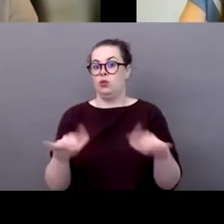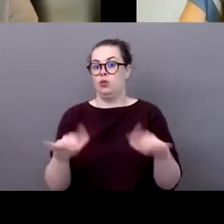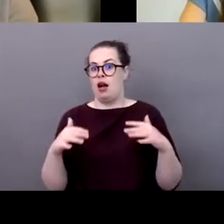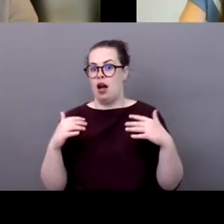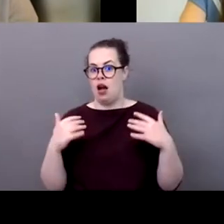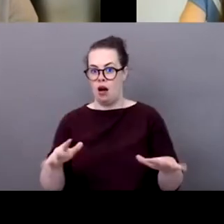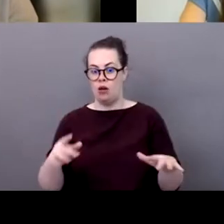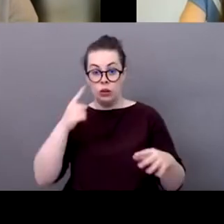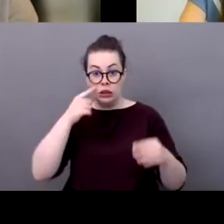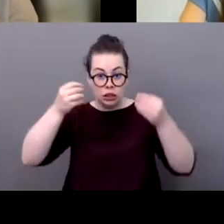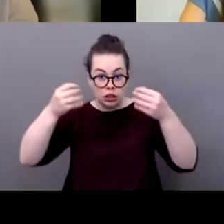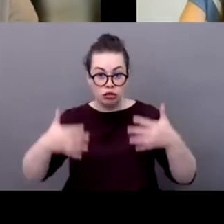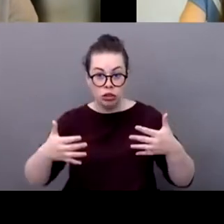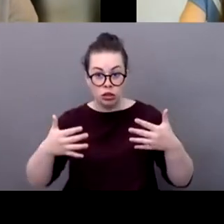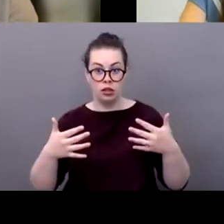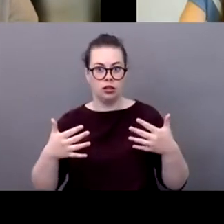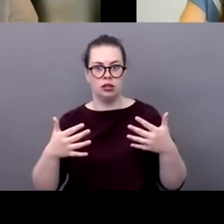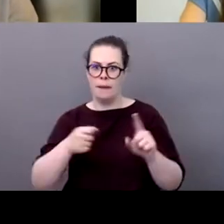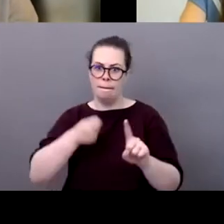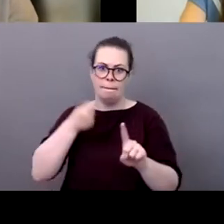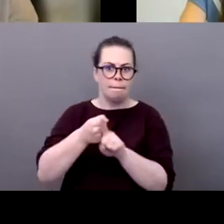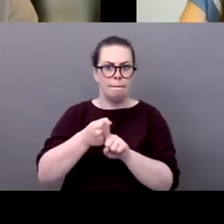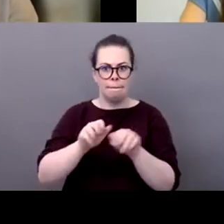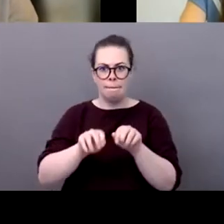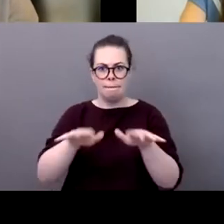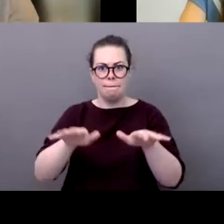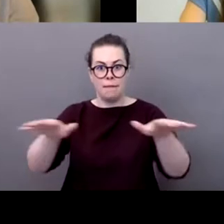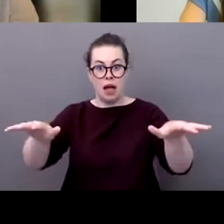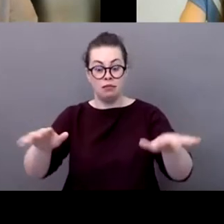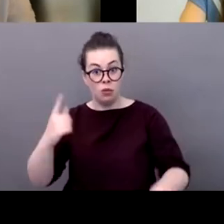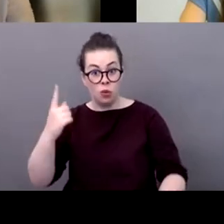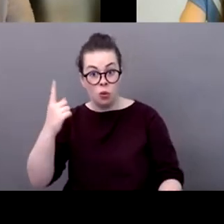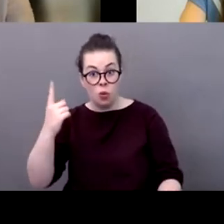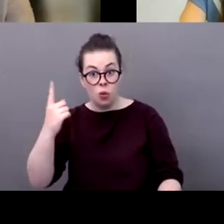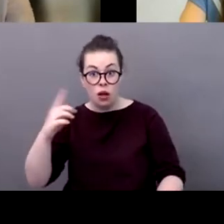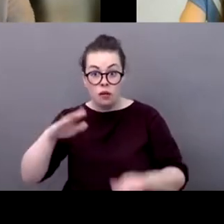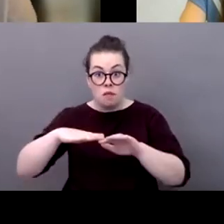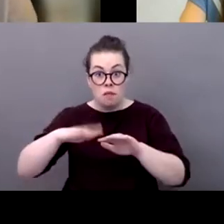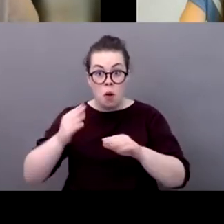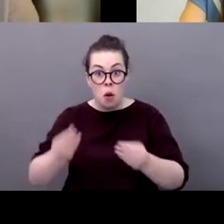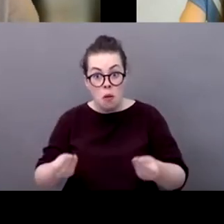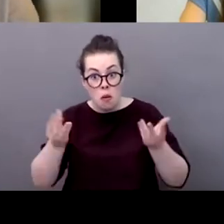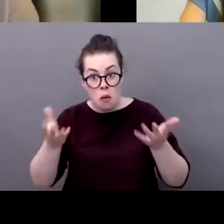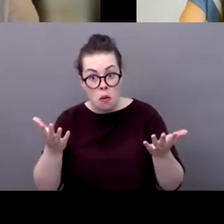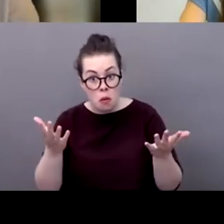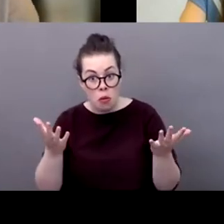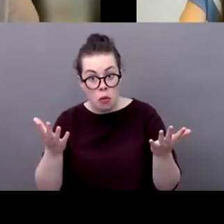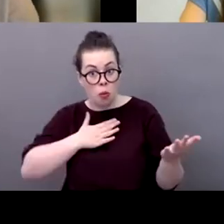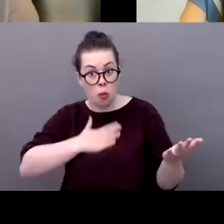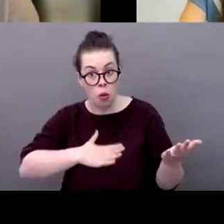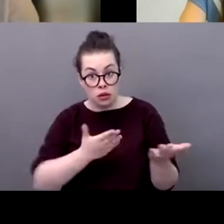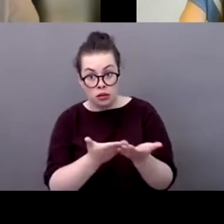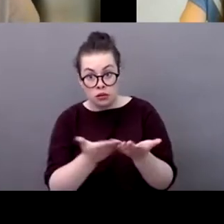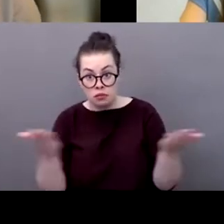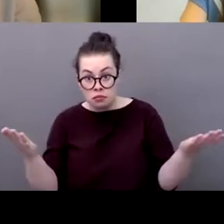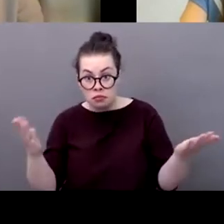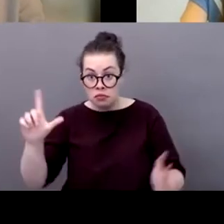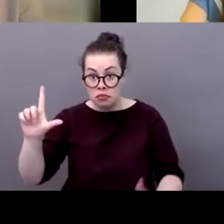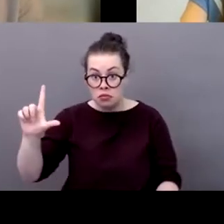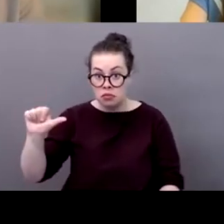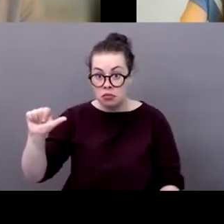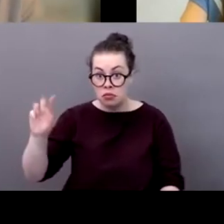if you if you want to add uh one last thing before we close this session i don't know laurie yana